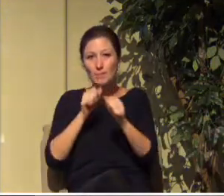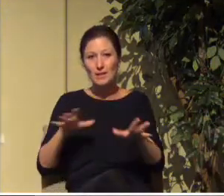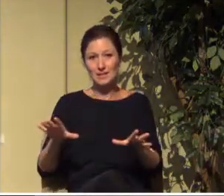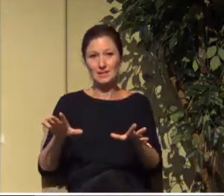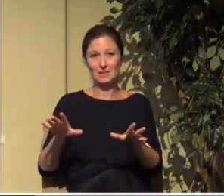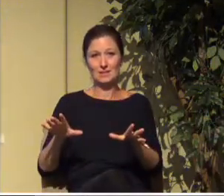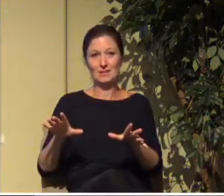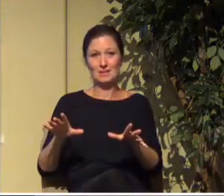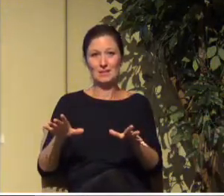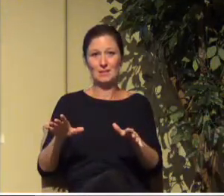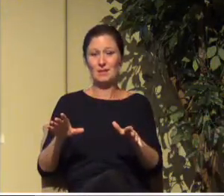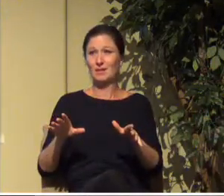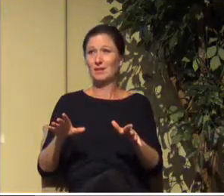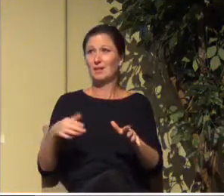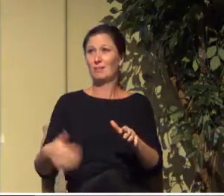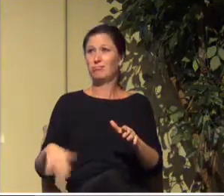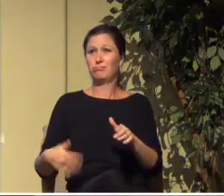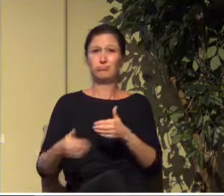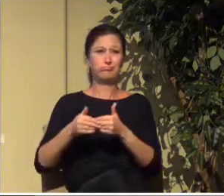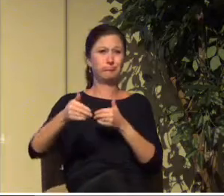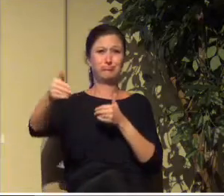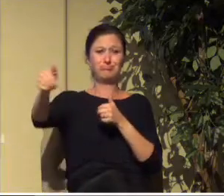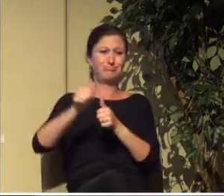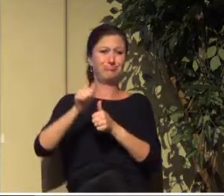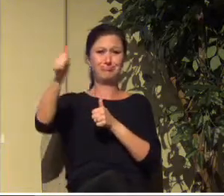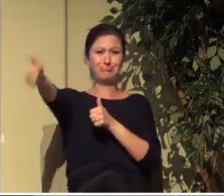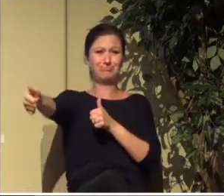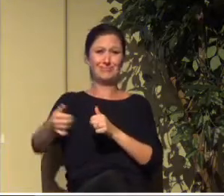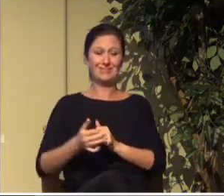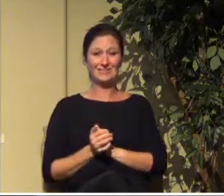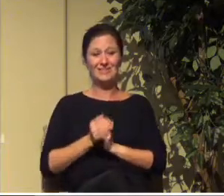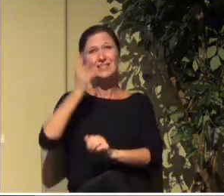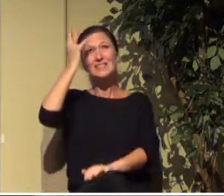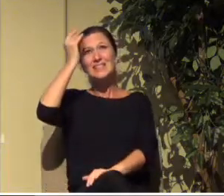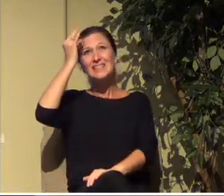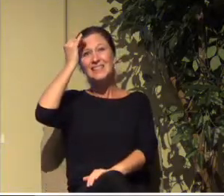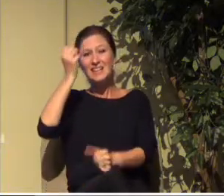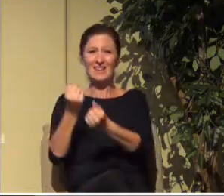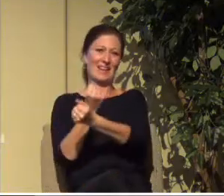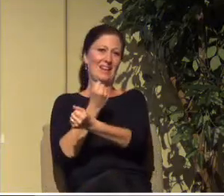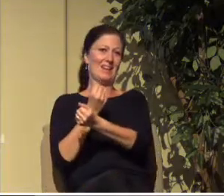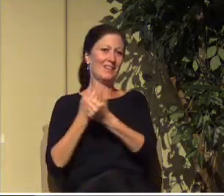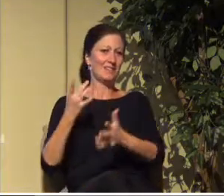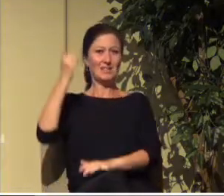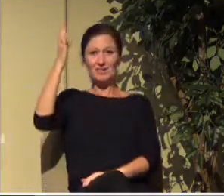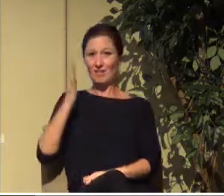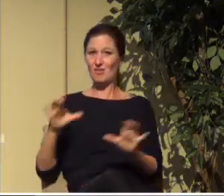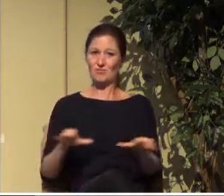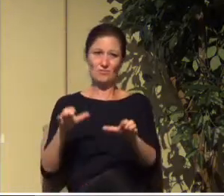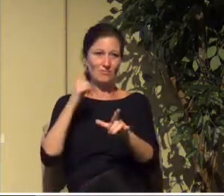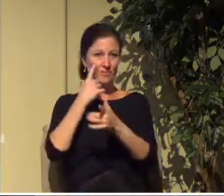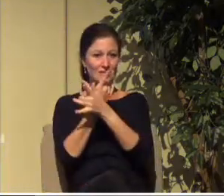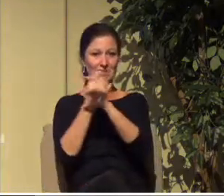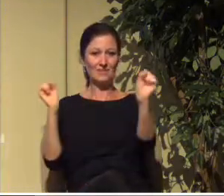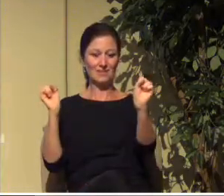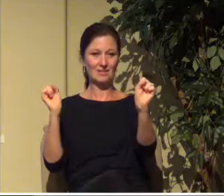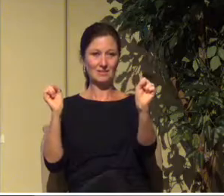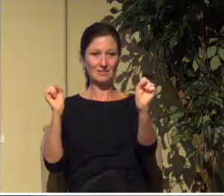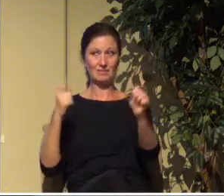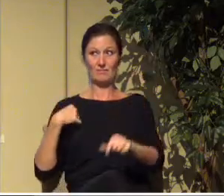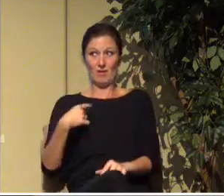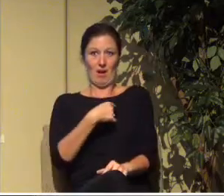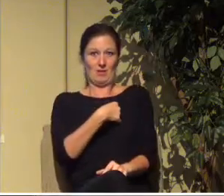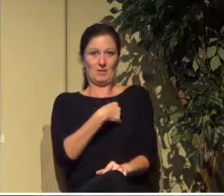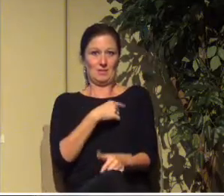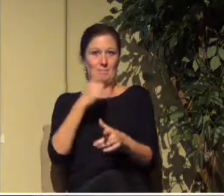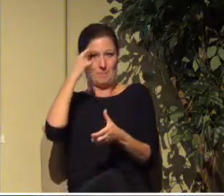us in Christ. Think about all that God has done for us in salvation. What he has done for us as believers. What he has done for us